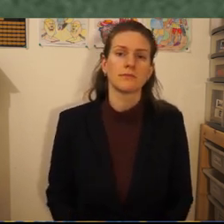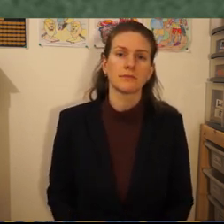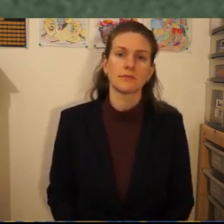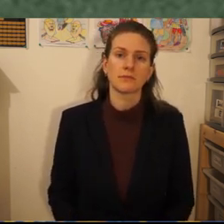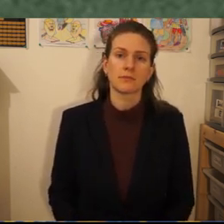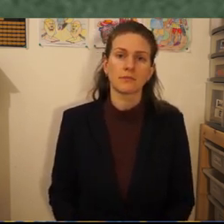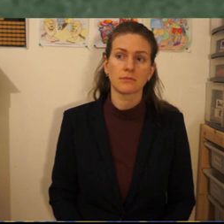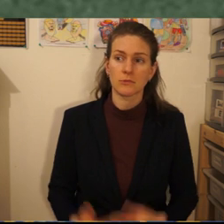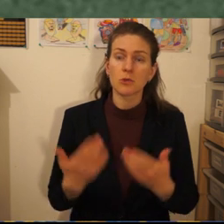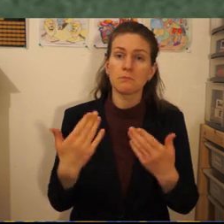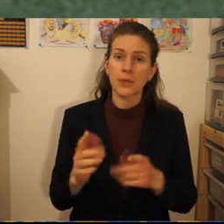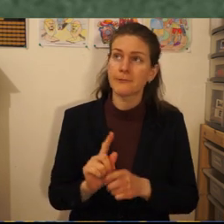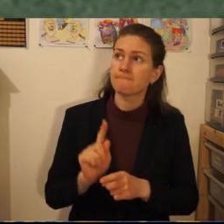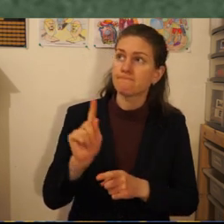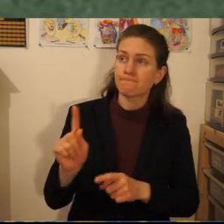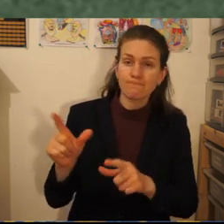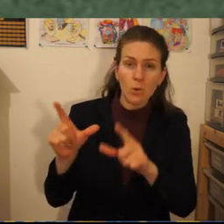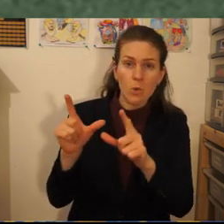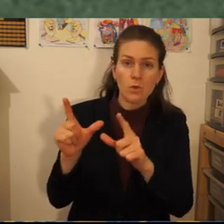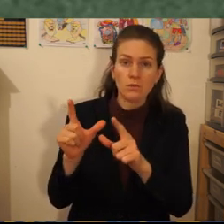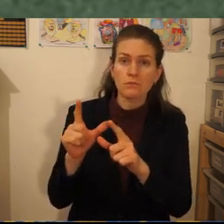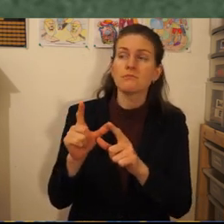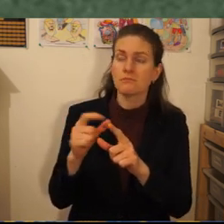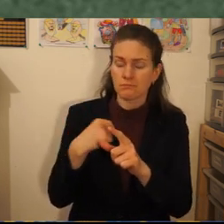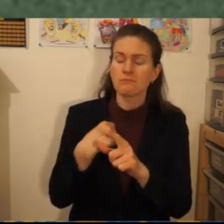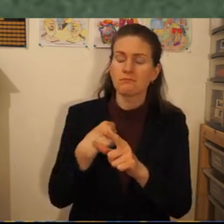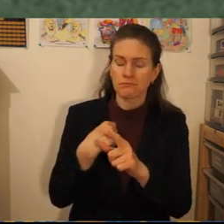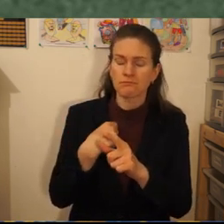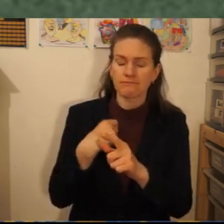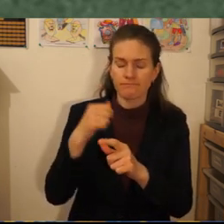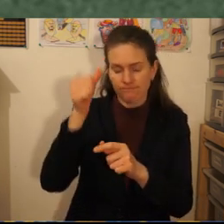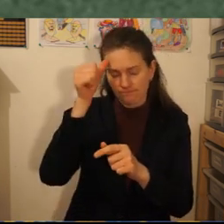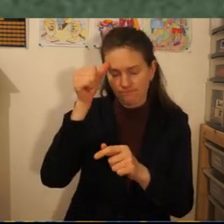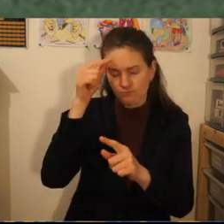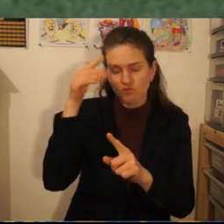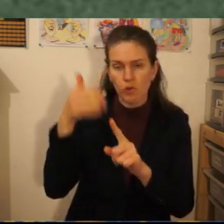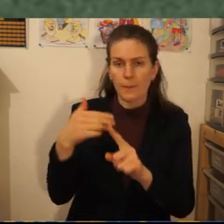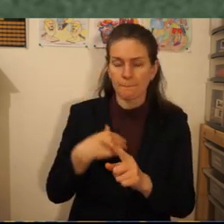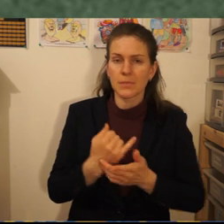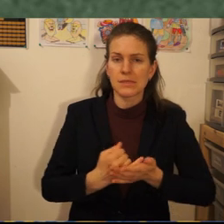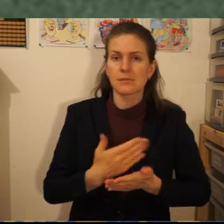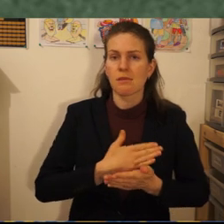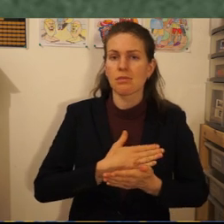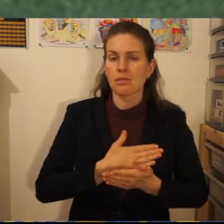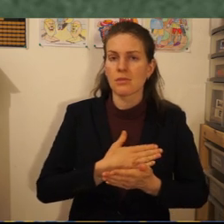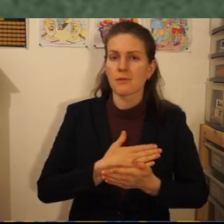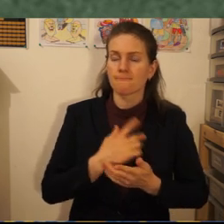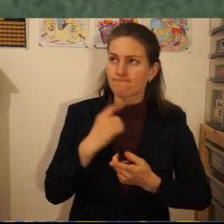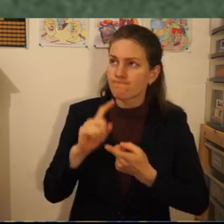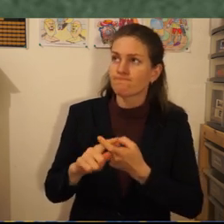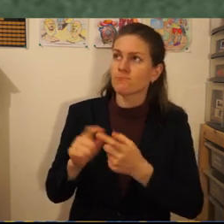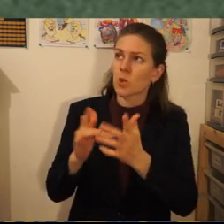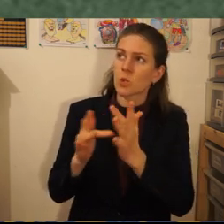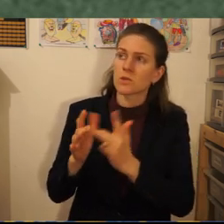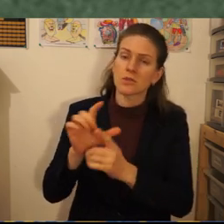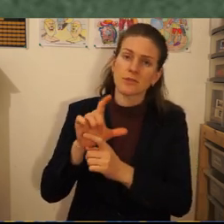come to the Lord acknowledging your sin trusting in the Lord Jesus Christ oh I pray children